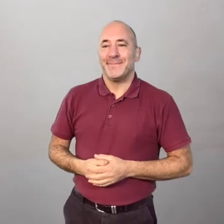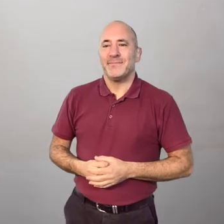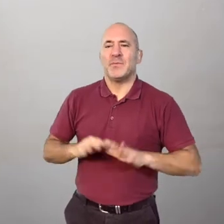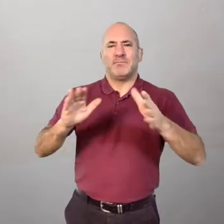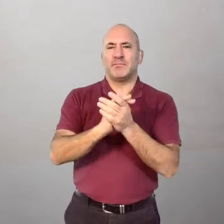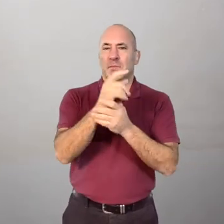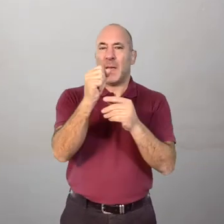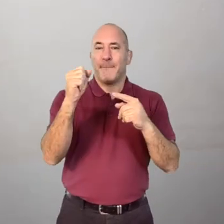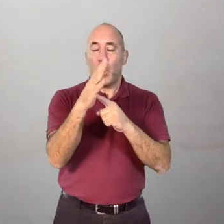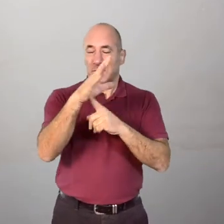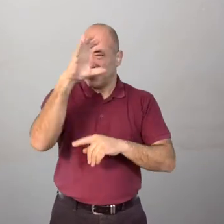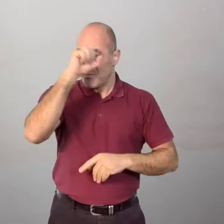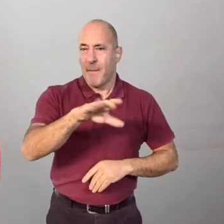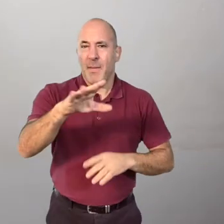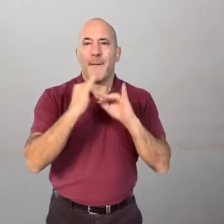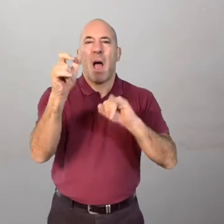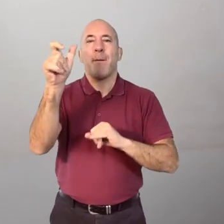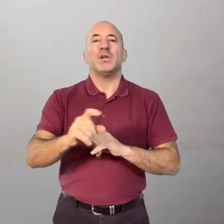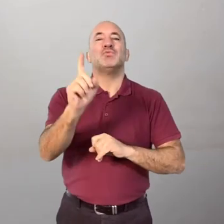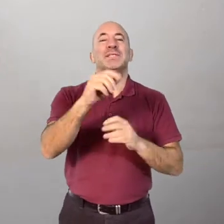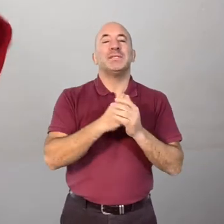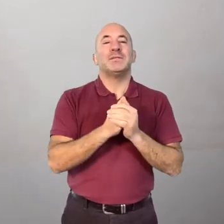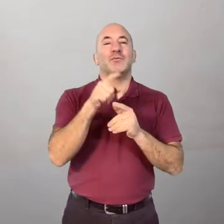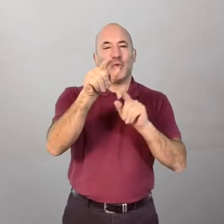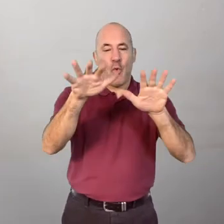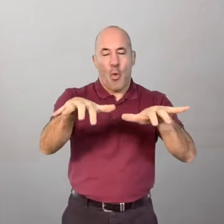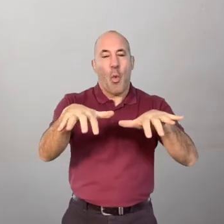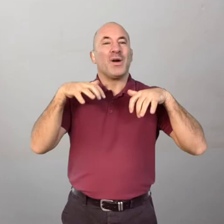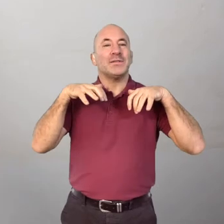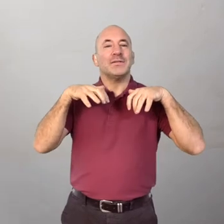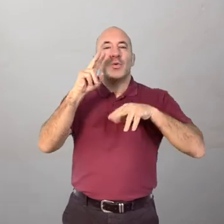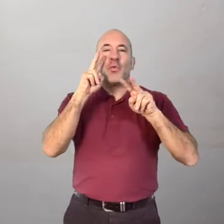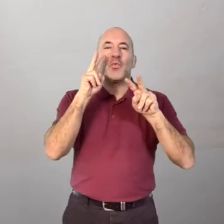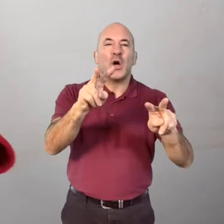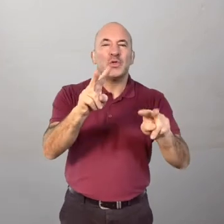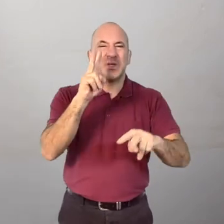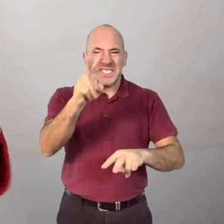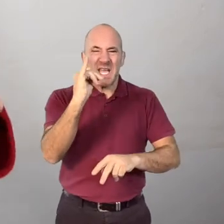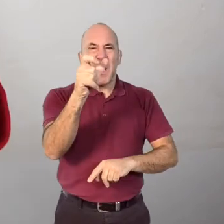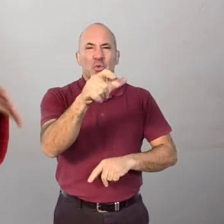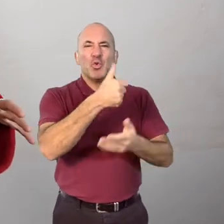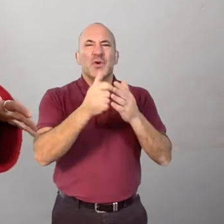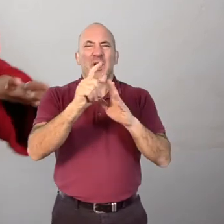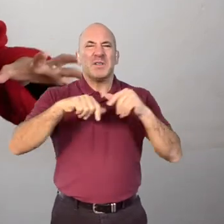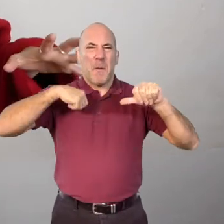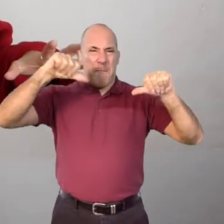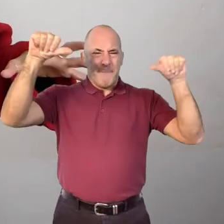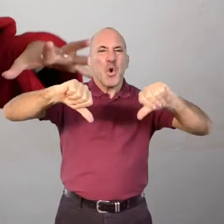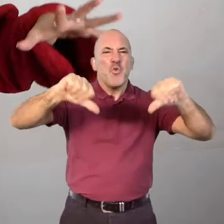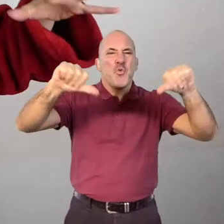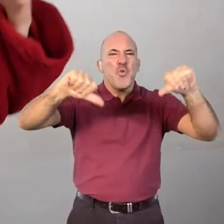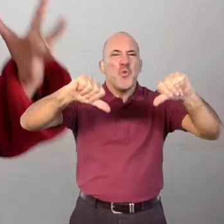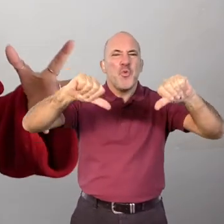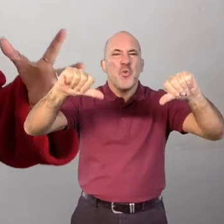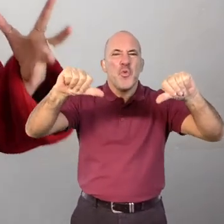One important thing to remember about the villain is that when you're in the audience if you see or hear the villain you